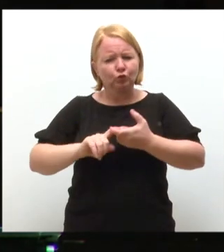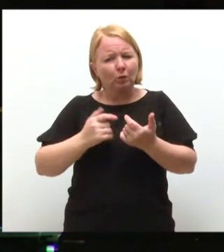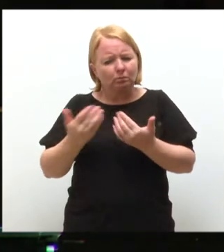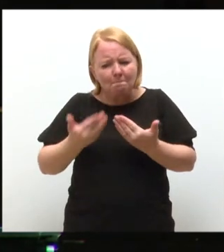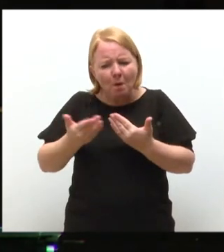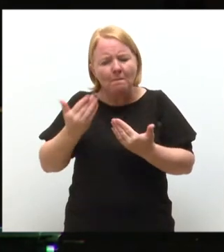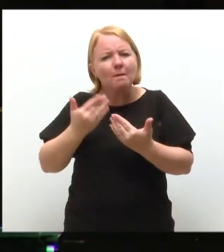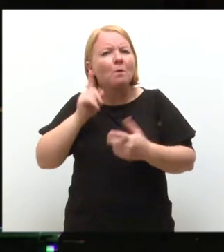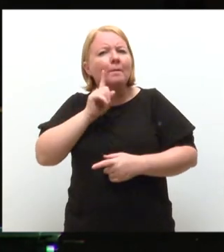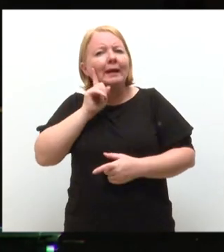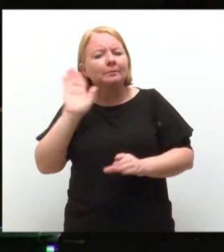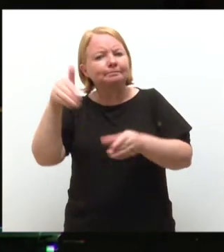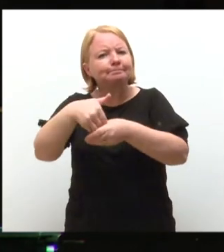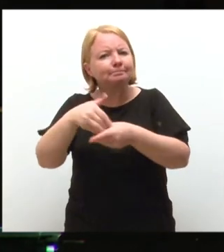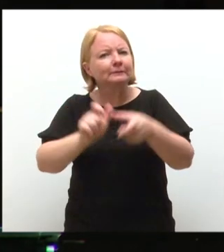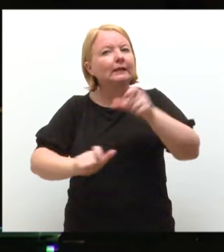in science.